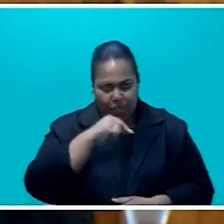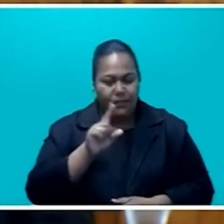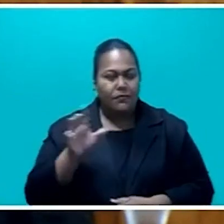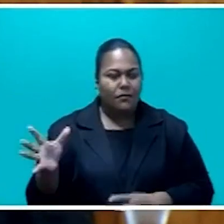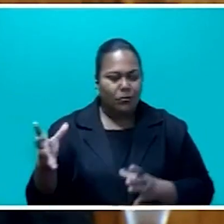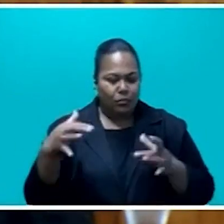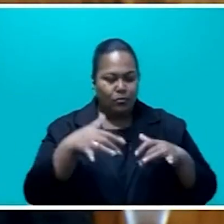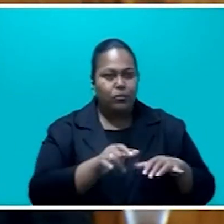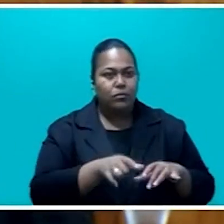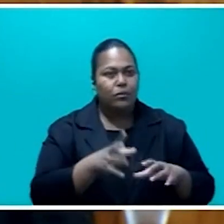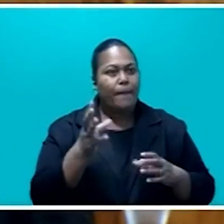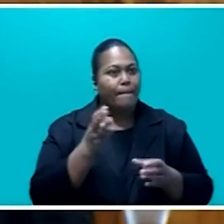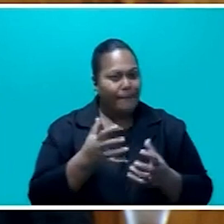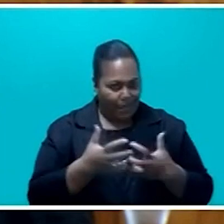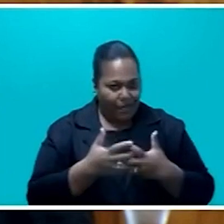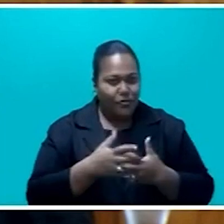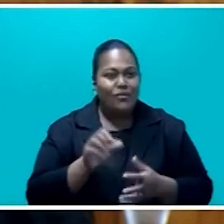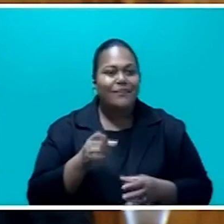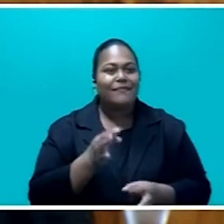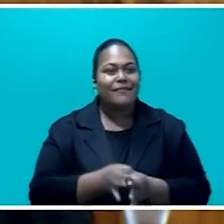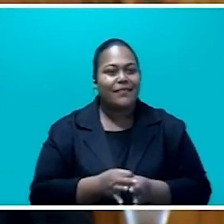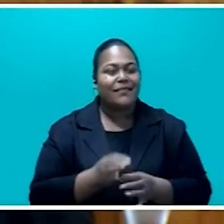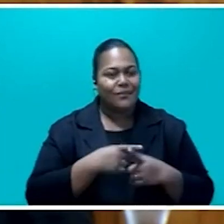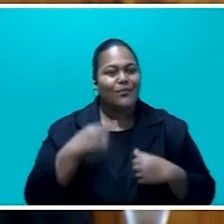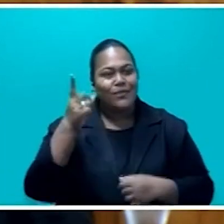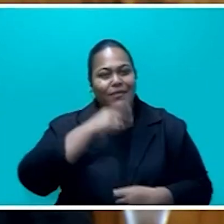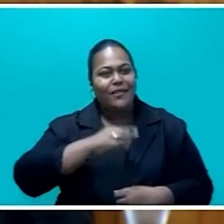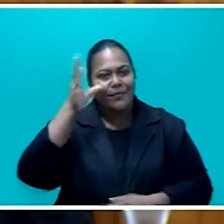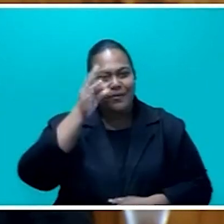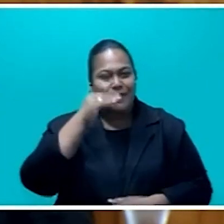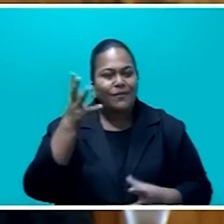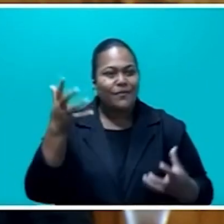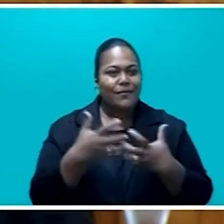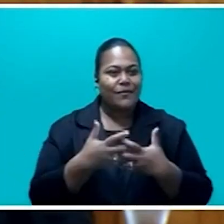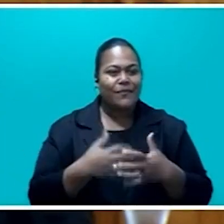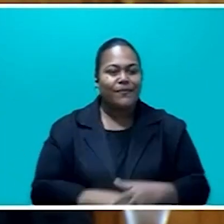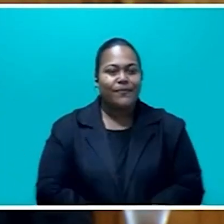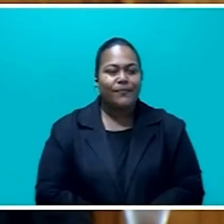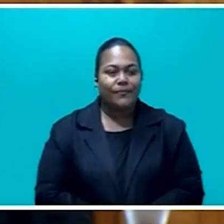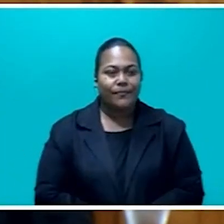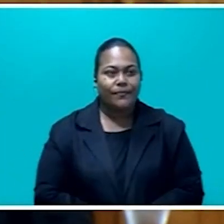in terms of accommodation, Honorable Speaker, we can cater to this kind of numbers.